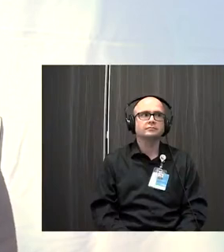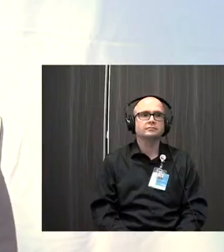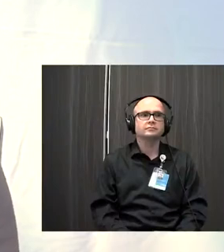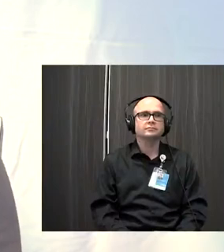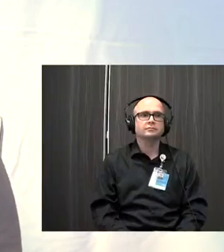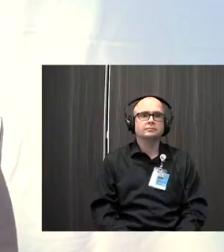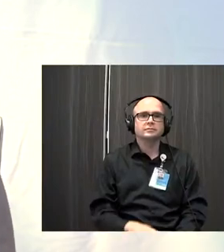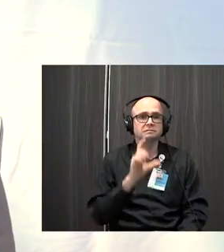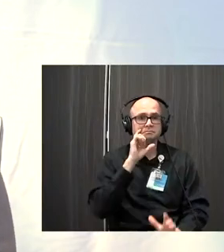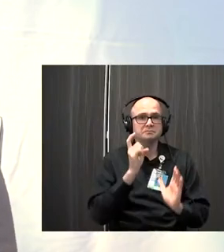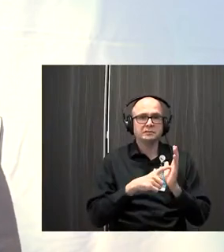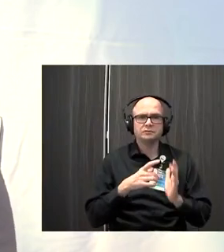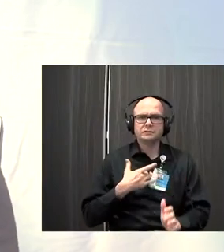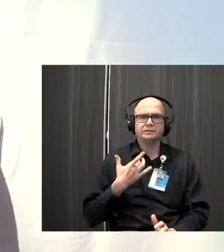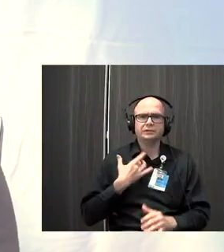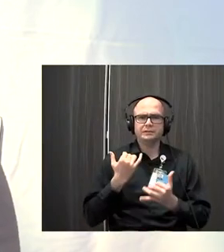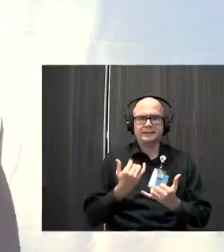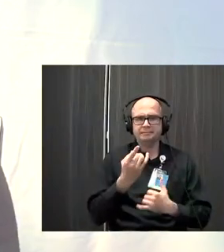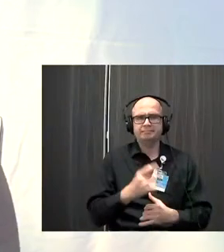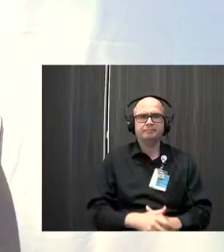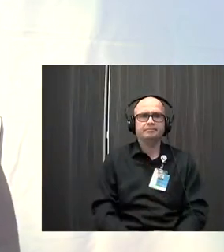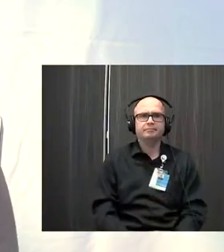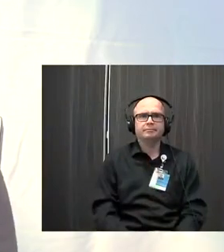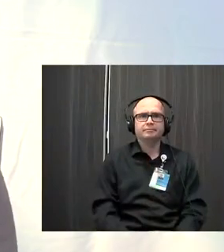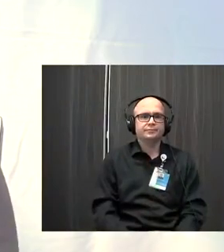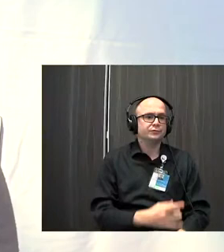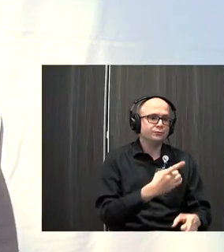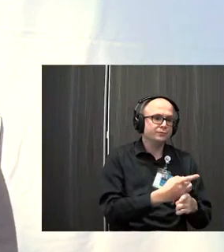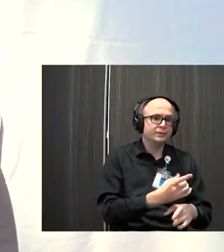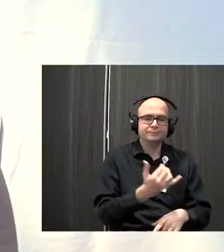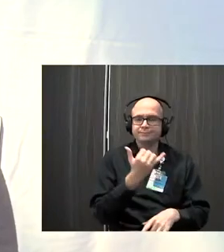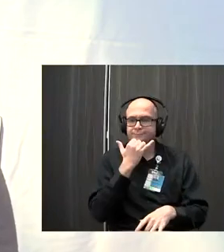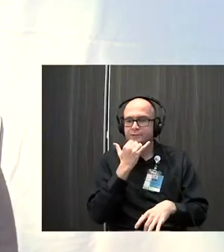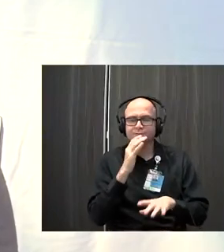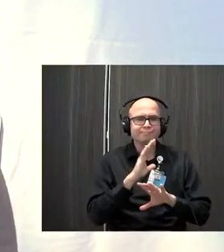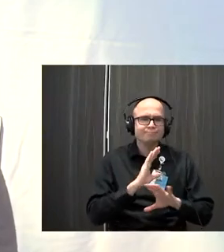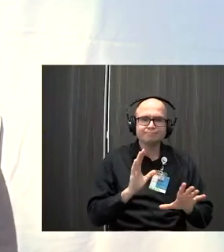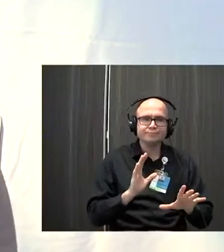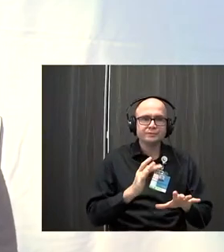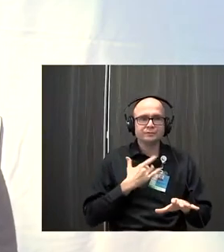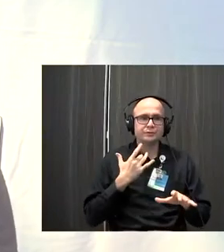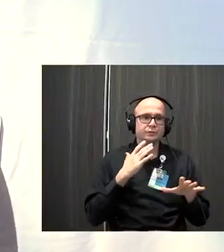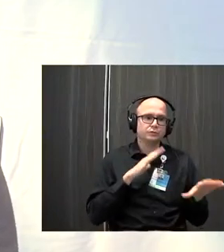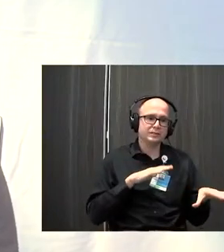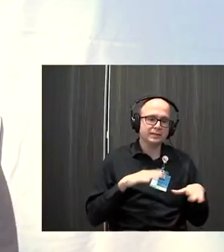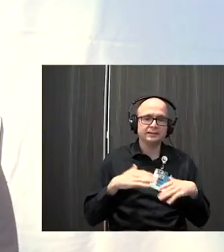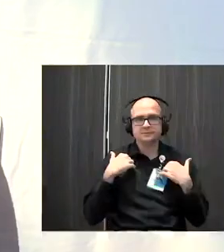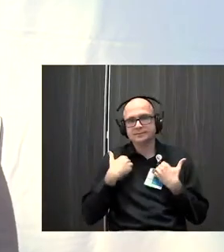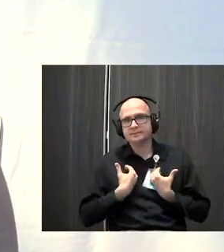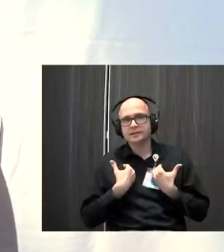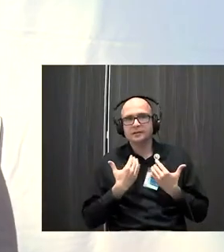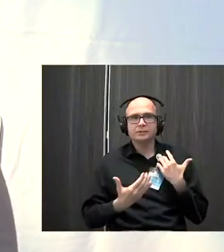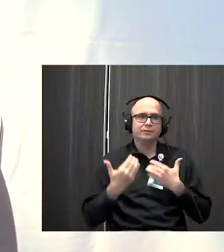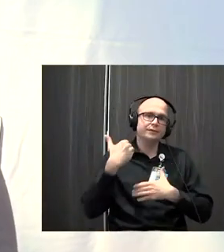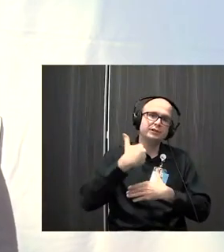Just take note of how you feel. There's no right. There's no wrong. You might feel relaxed or tired. You might